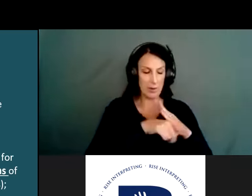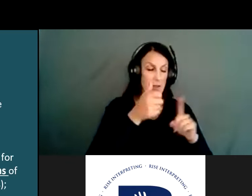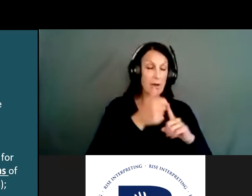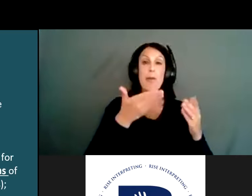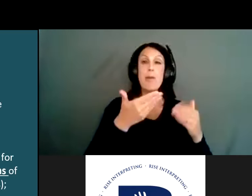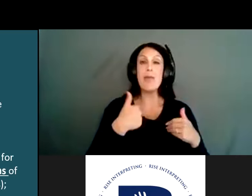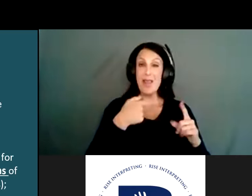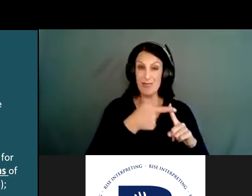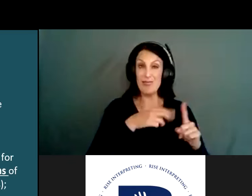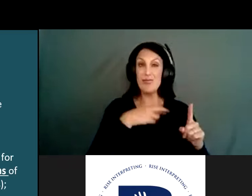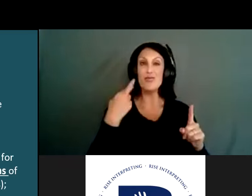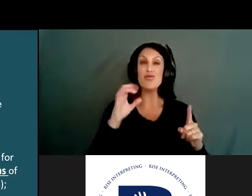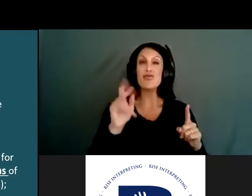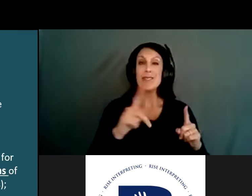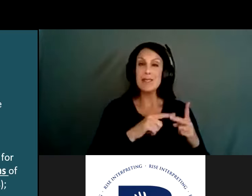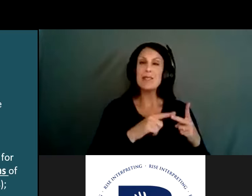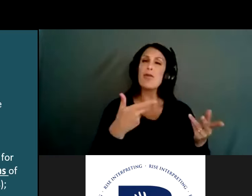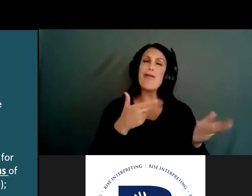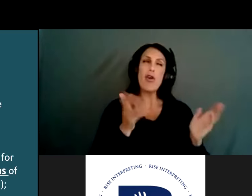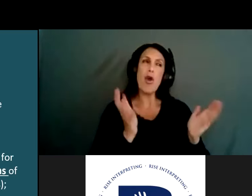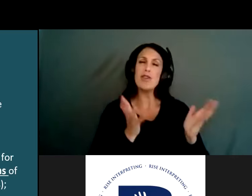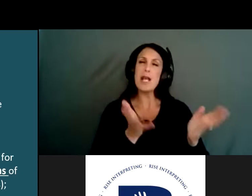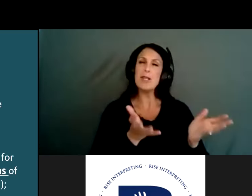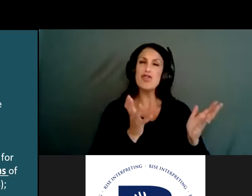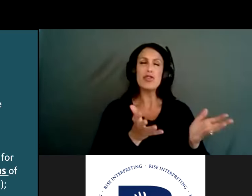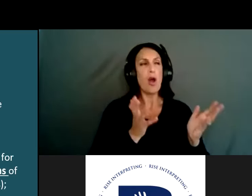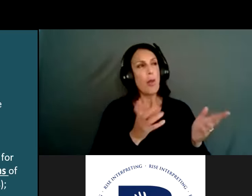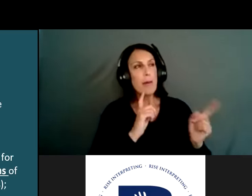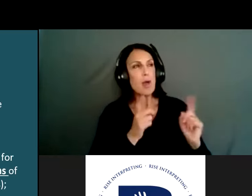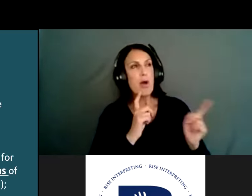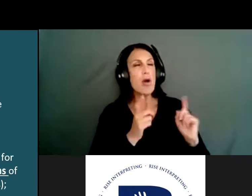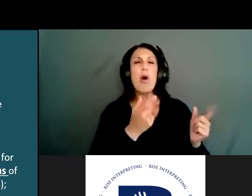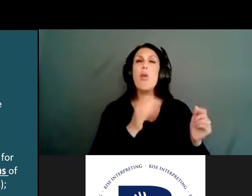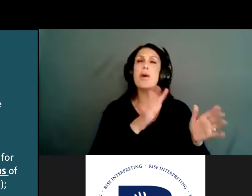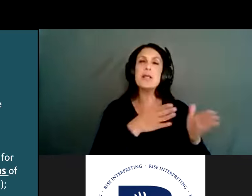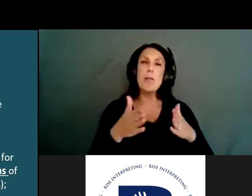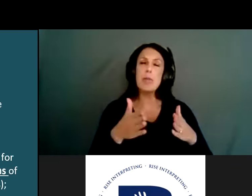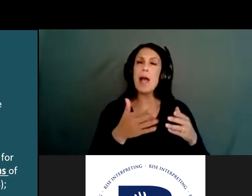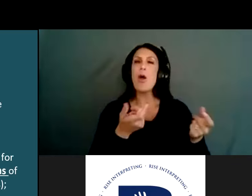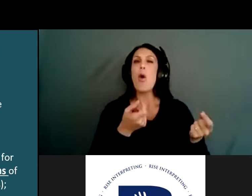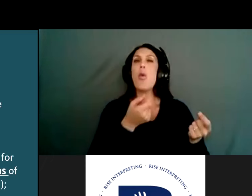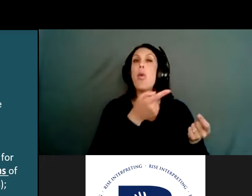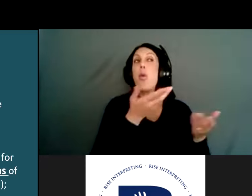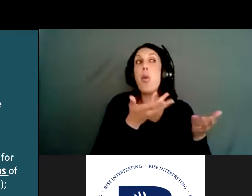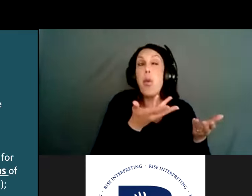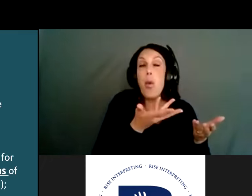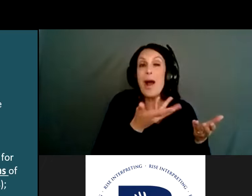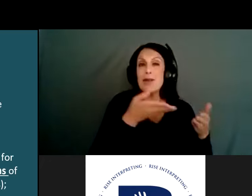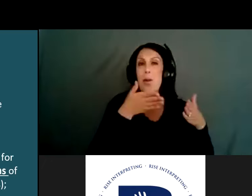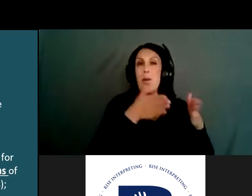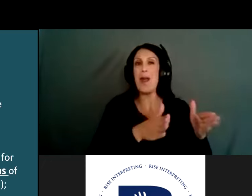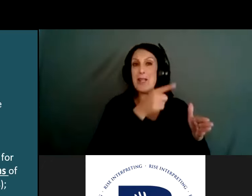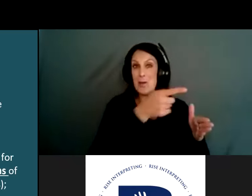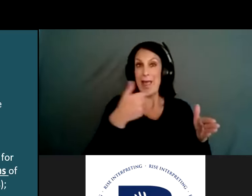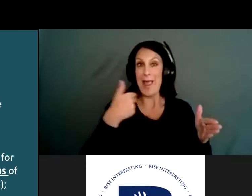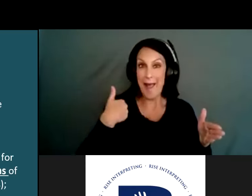suicide, we have a conversation with them about what is their plan? What access do they have to lethal means, especially firearms? And then we